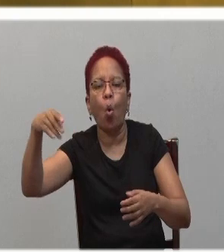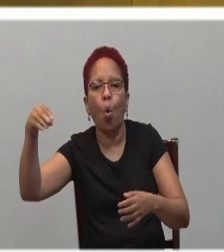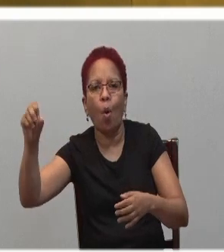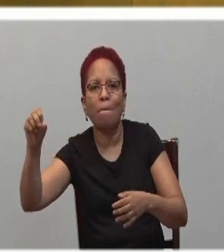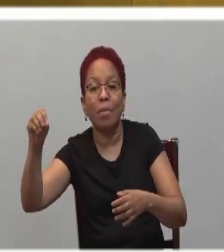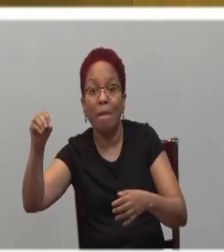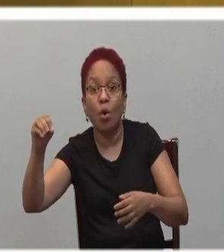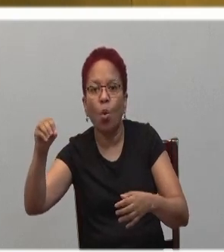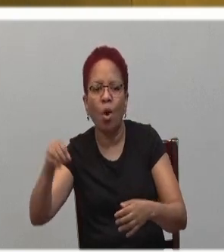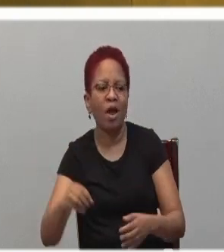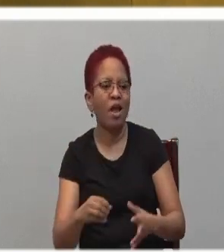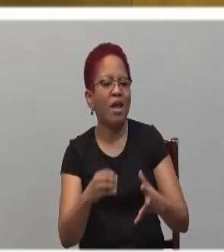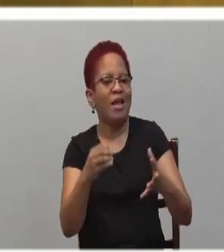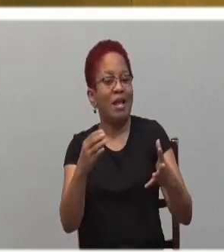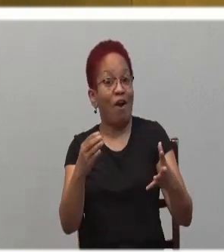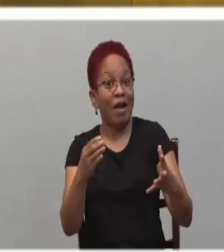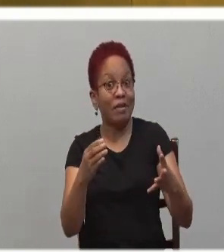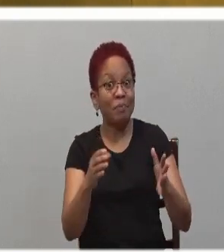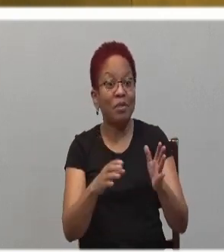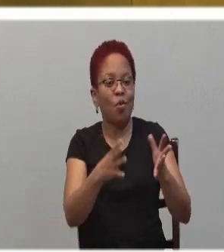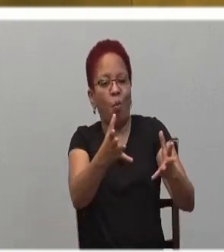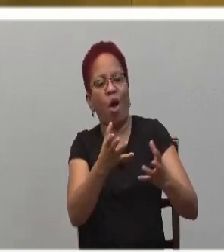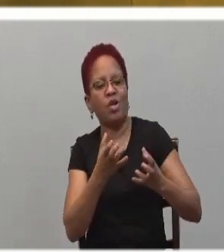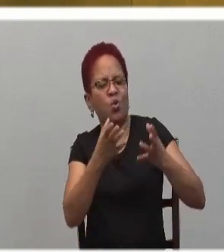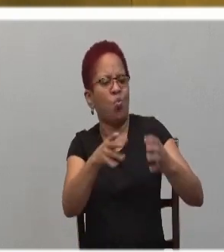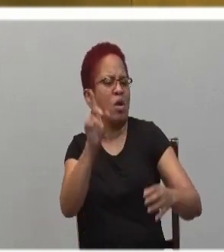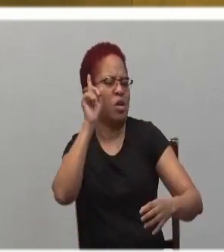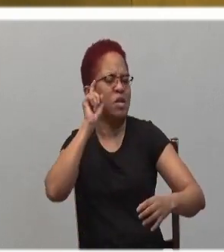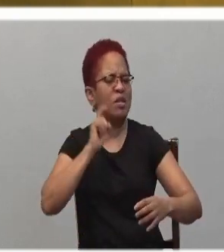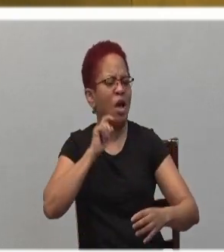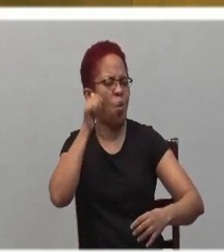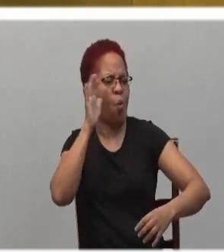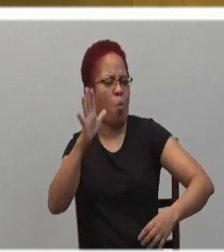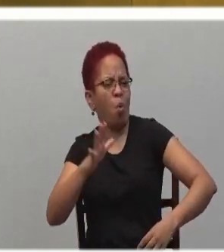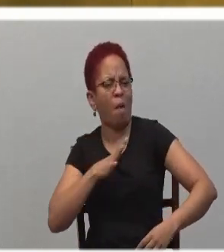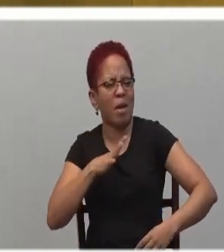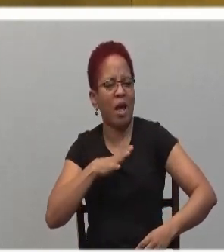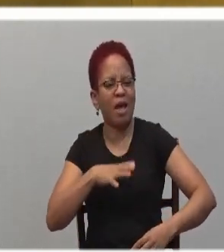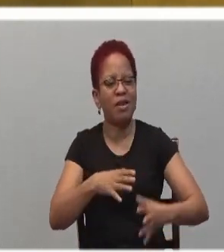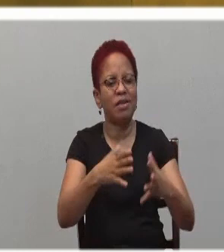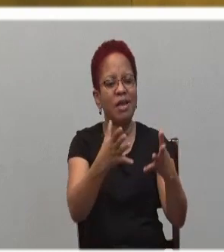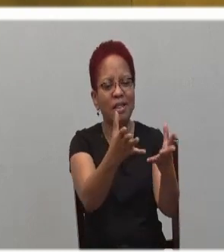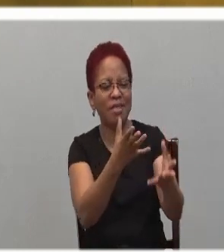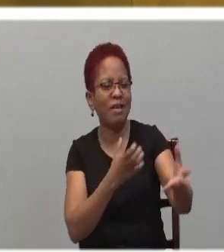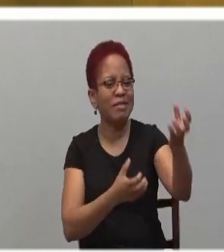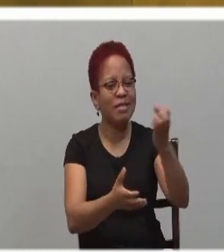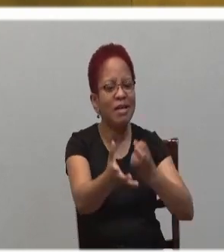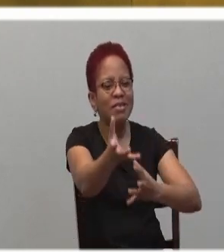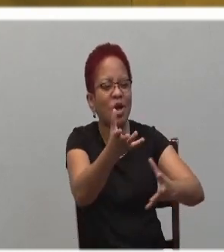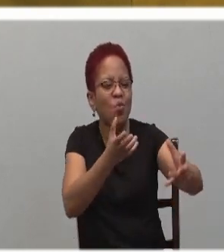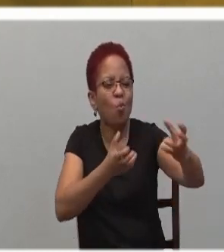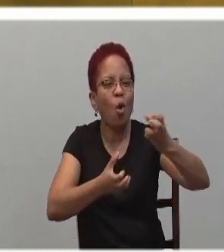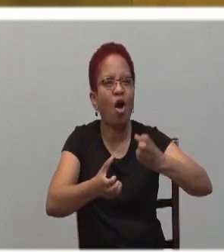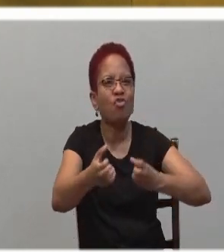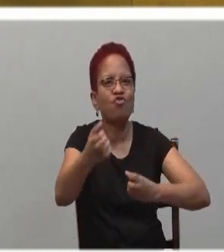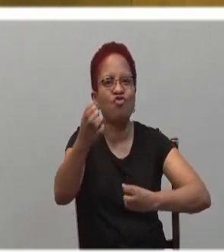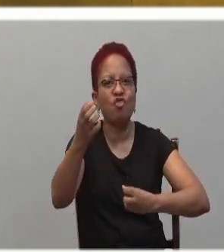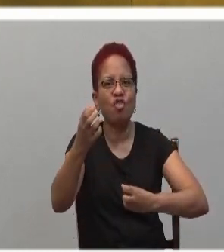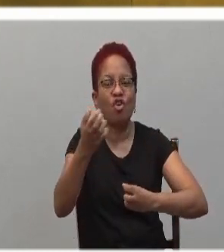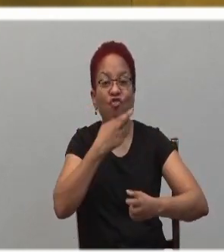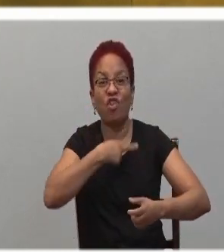wealth, women, sex, religion, alcohol,